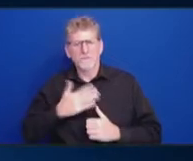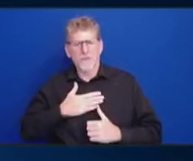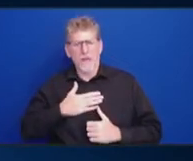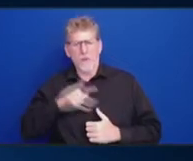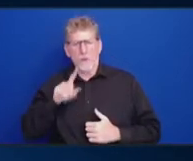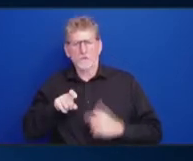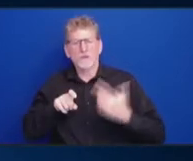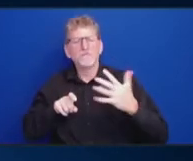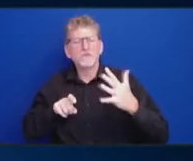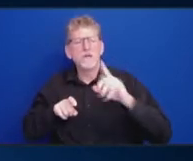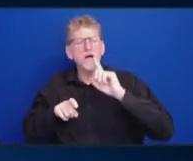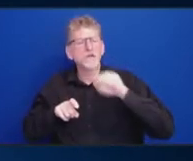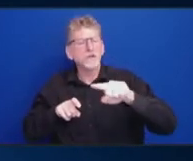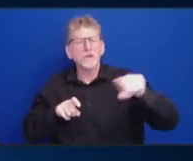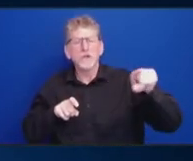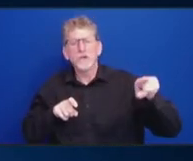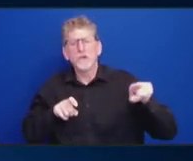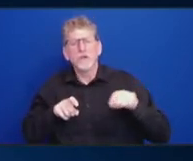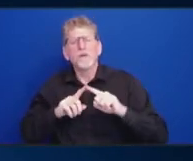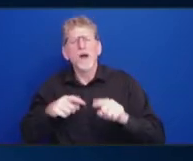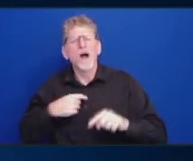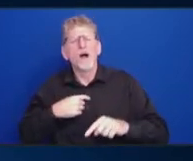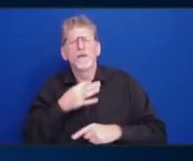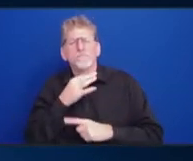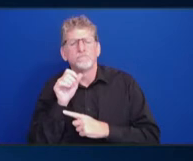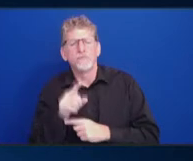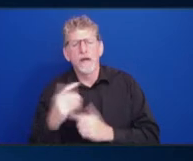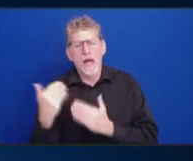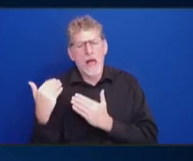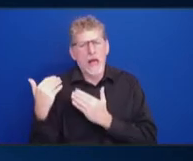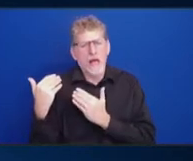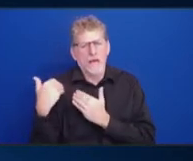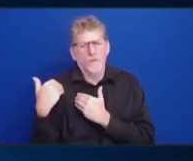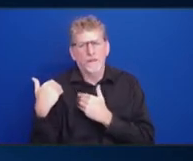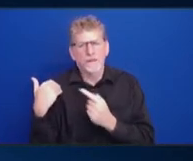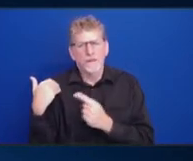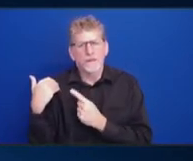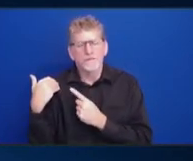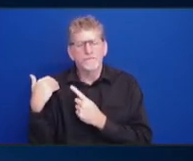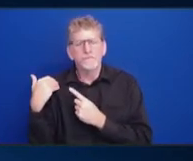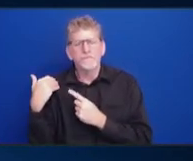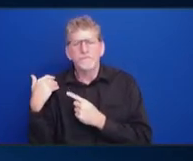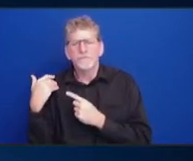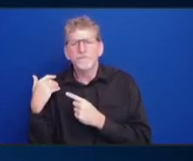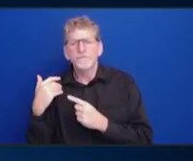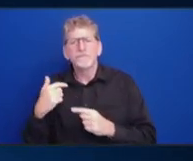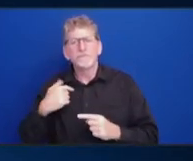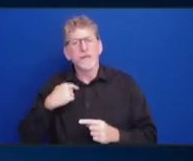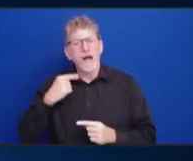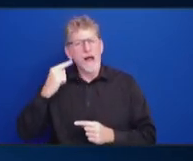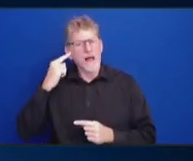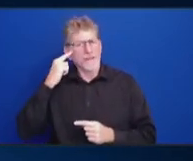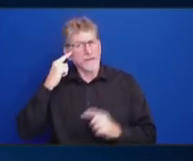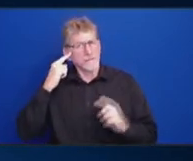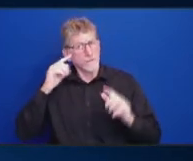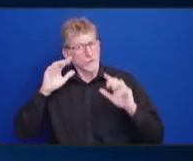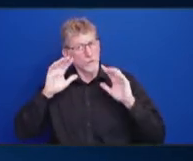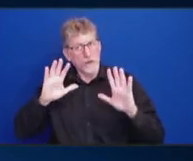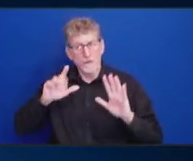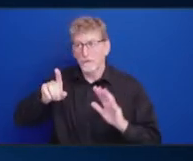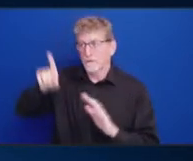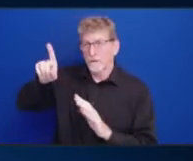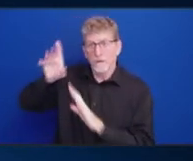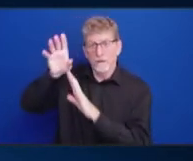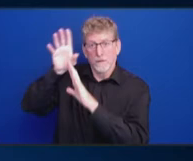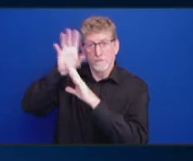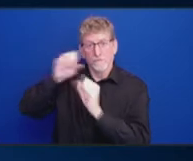thing. It's great that our federal government under Biden is doing all of this stuff, but we have